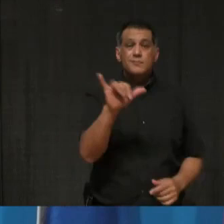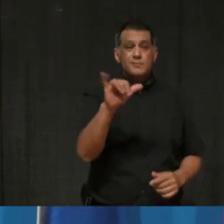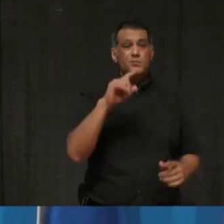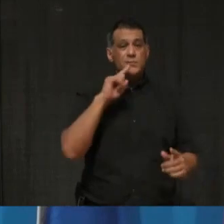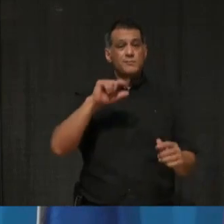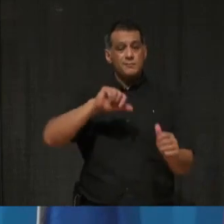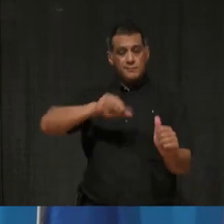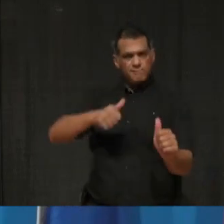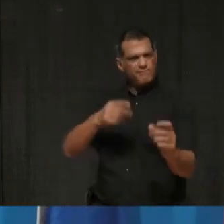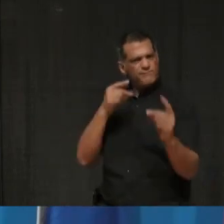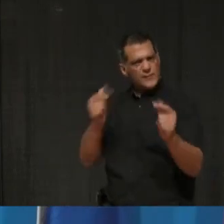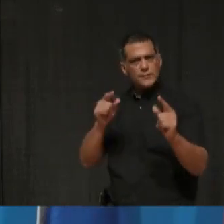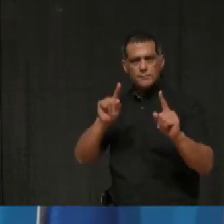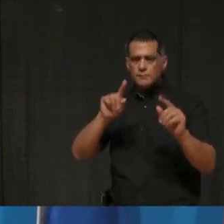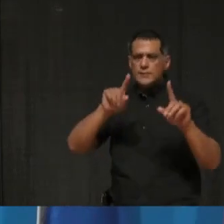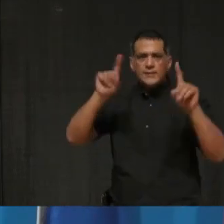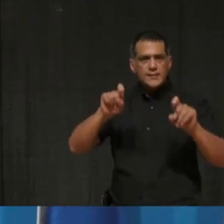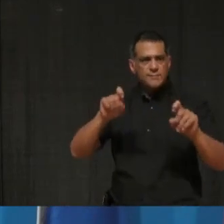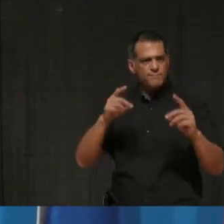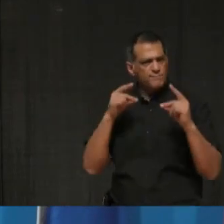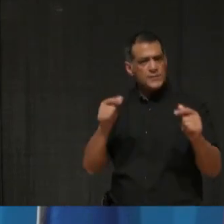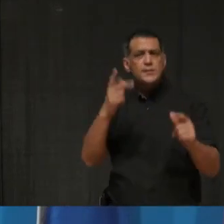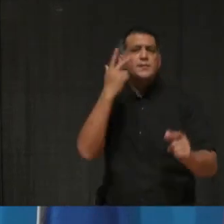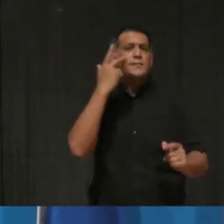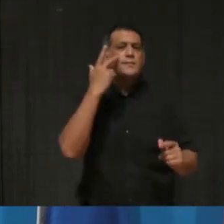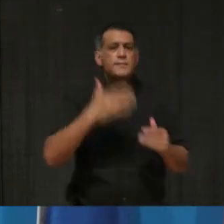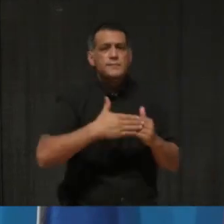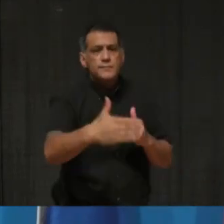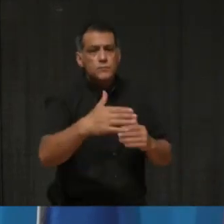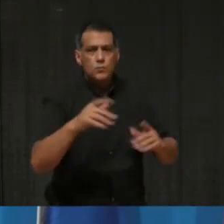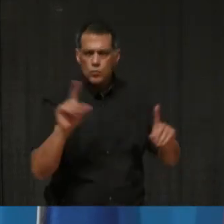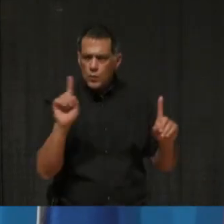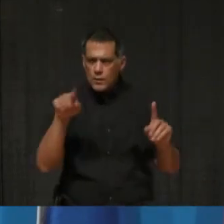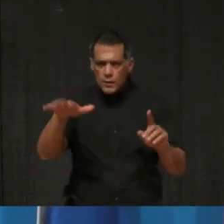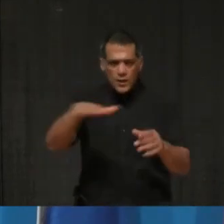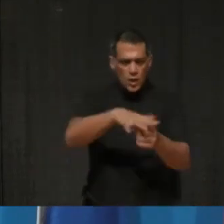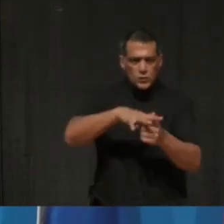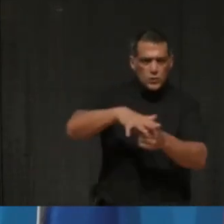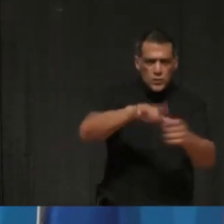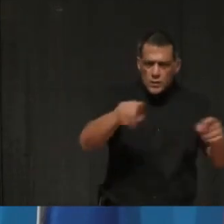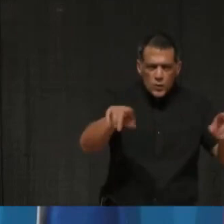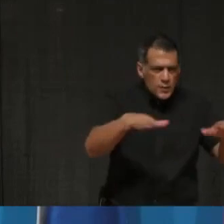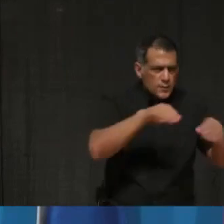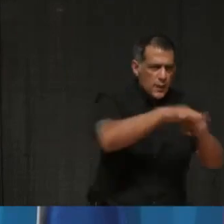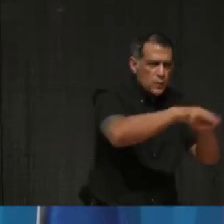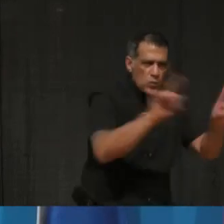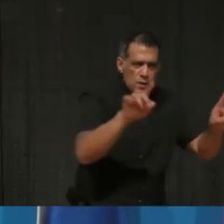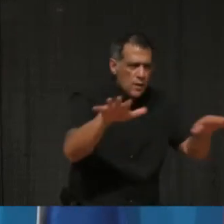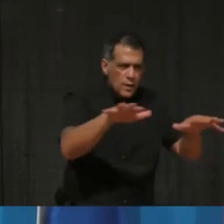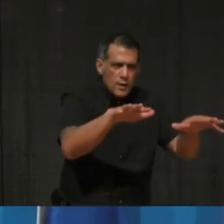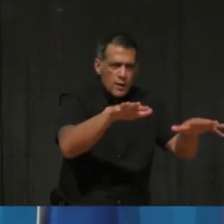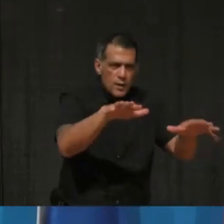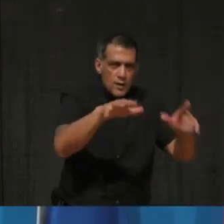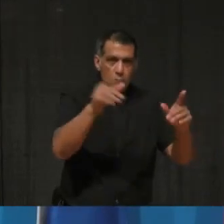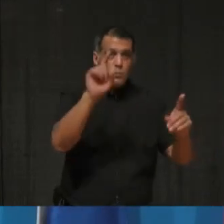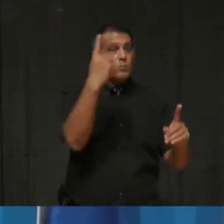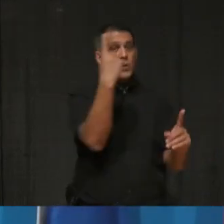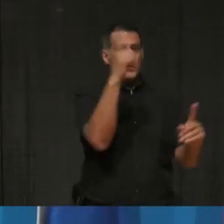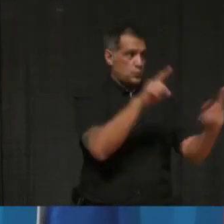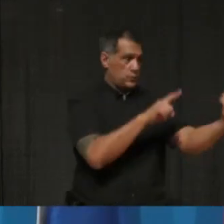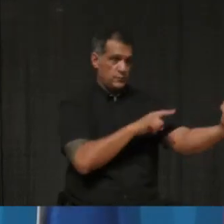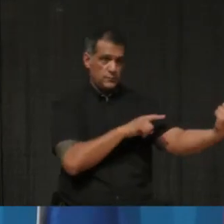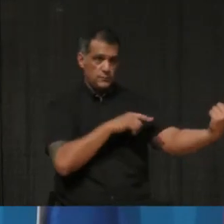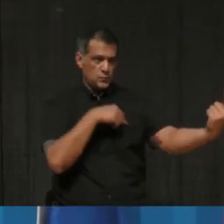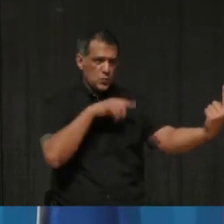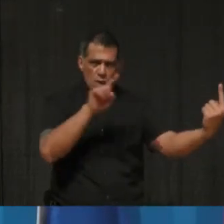uh, uh, at, uh, um, additional potential spread within a facility beyond, uh, the initial, uh, cases and contacts